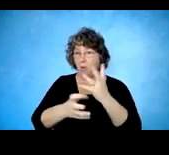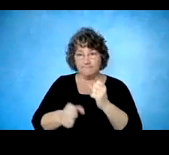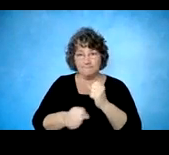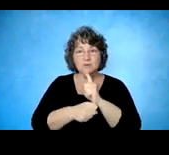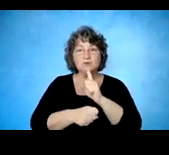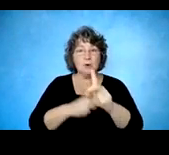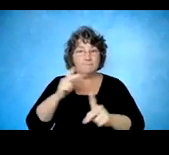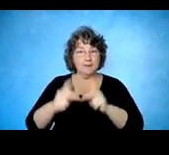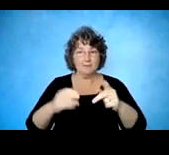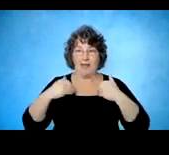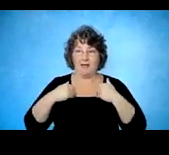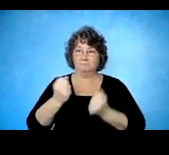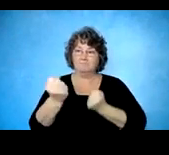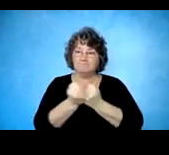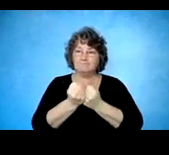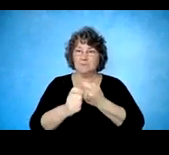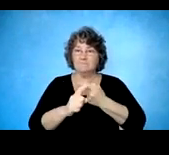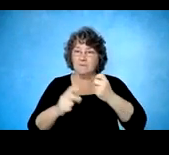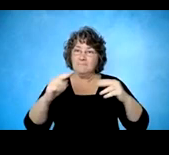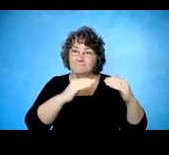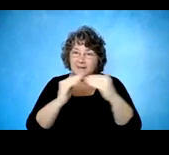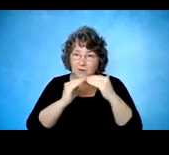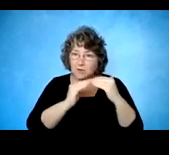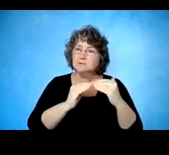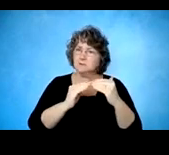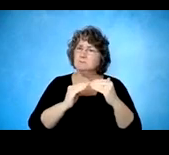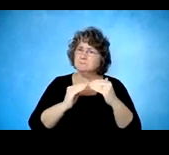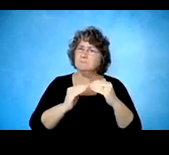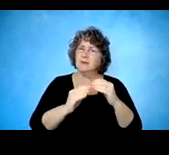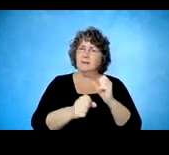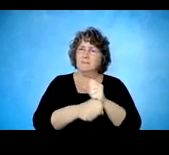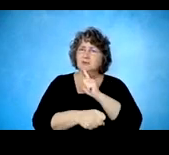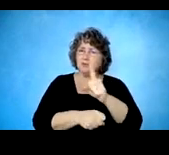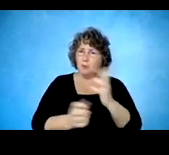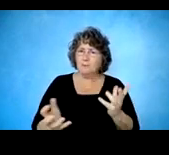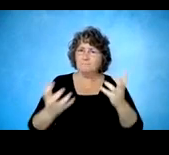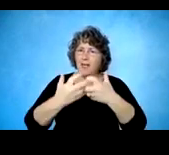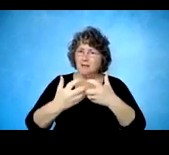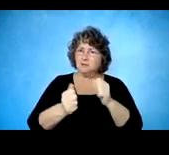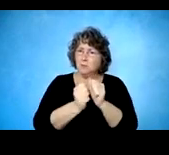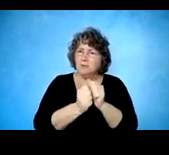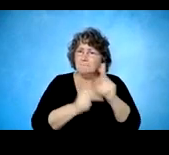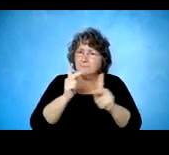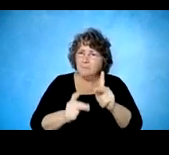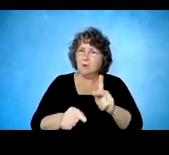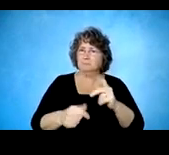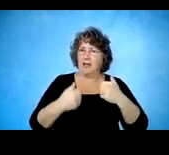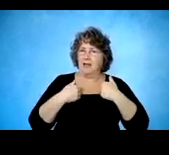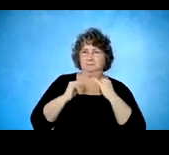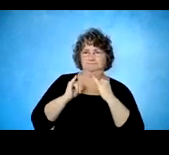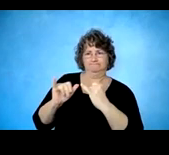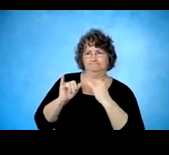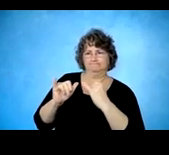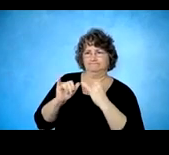people who have gone through the things that they have, not only for the patient, but for their families. And that's where caregiver support and